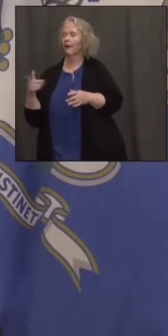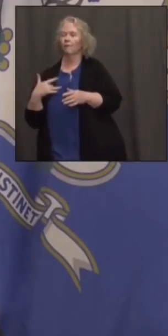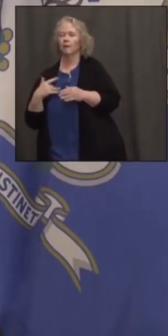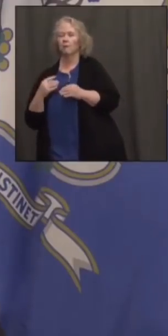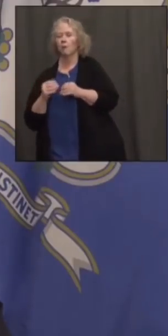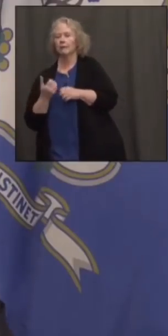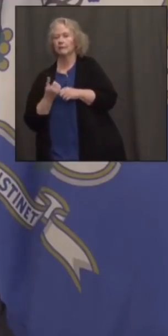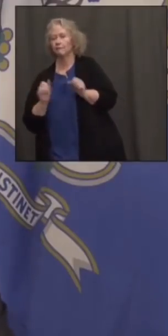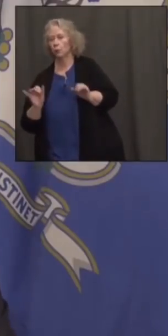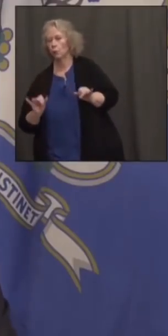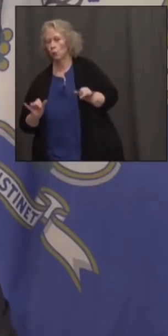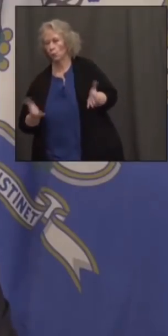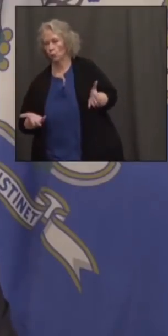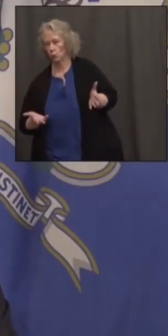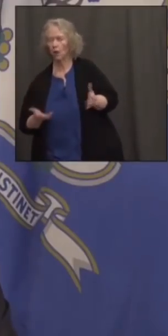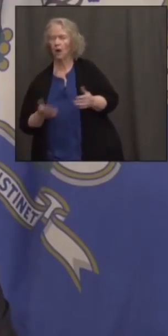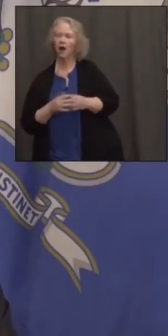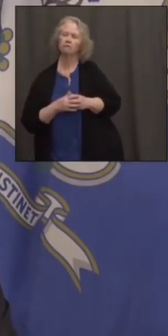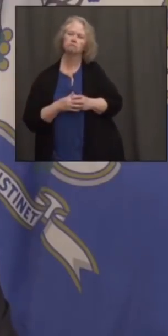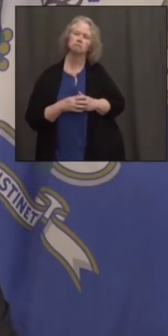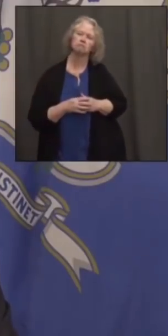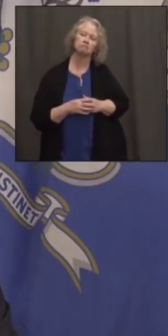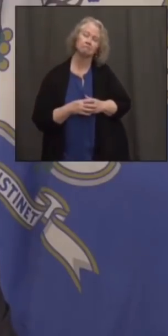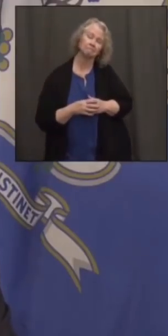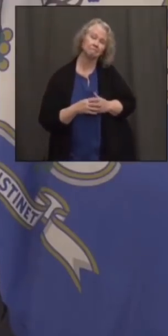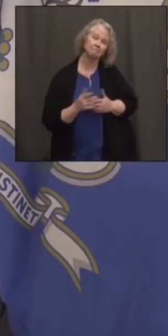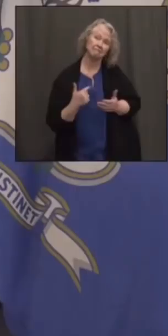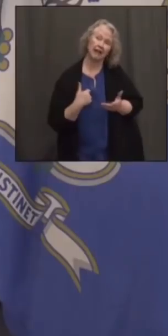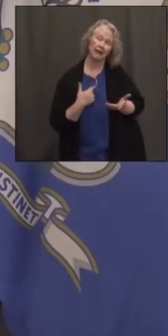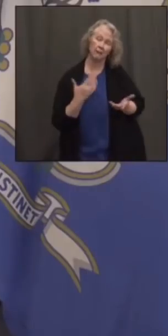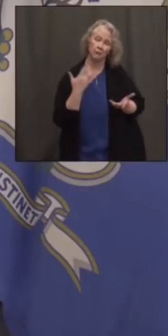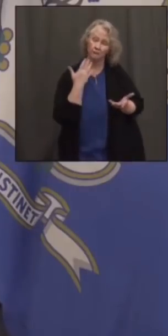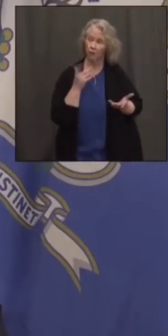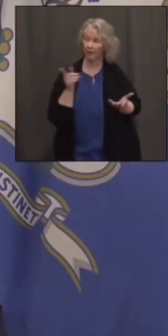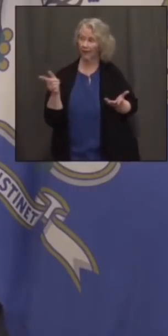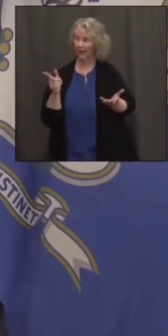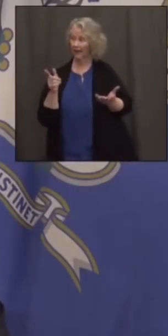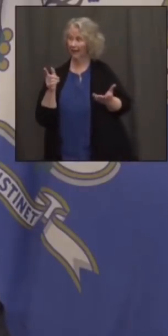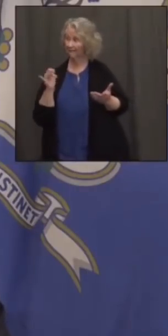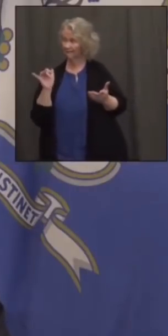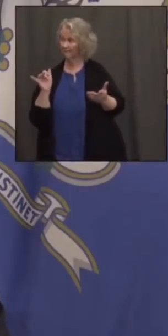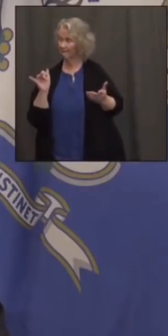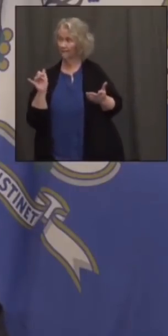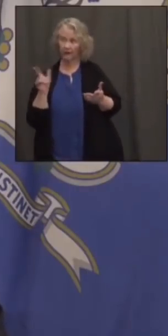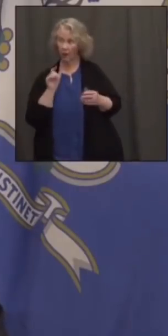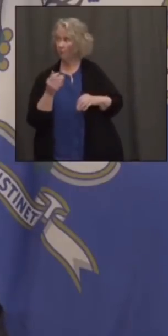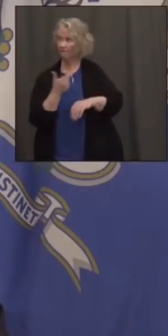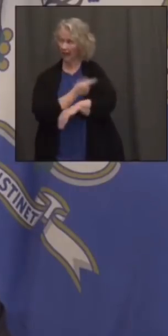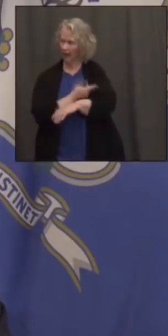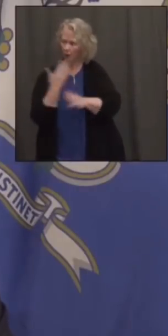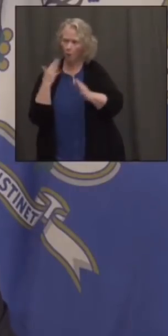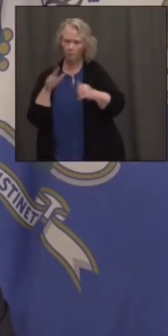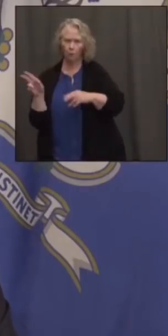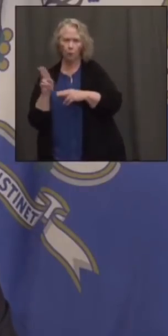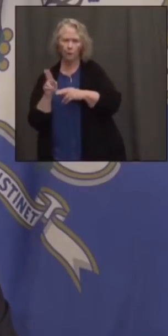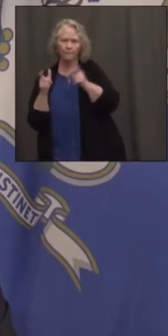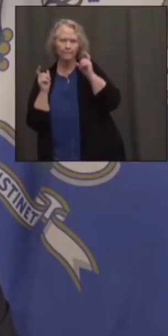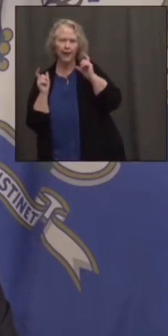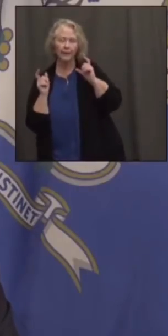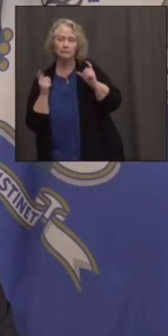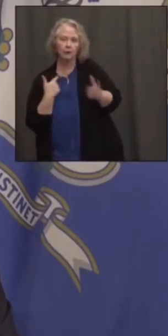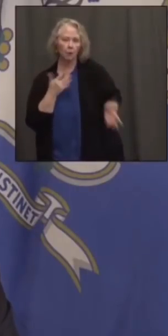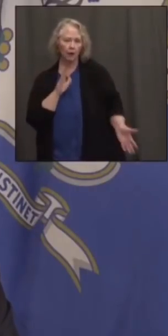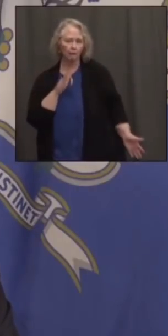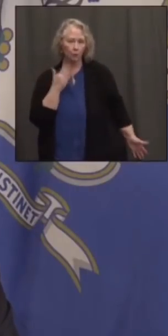comfortable or, you know, I like to think that they're wearing a mask if they're unvaccinated, but you're never 100% sure, are you?